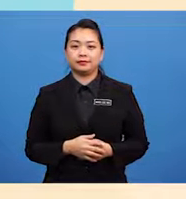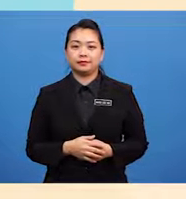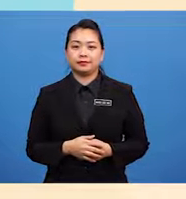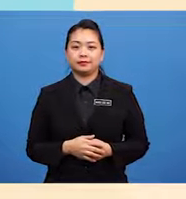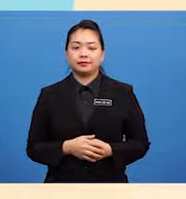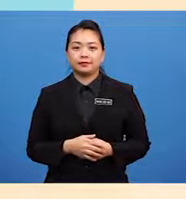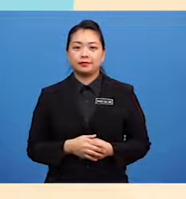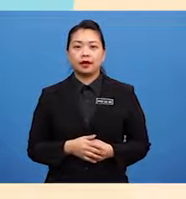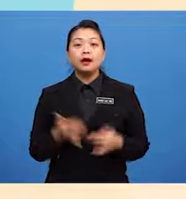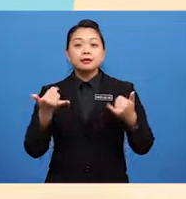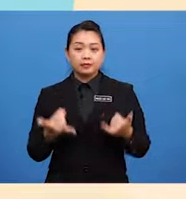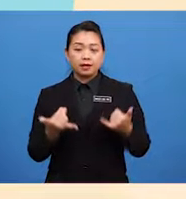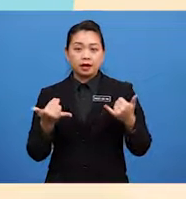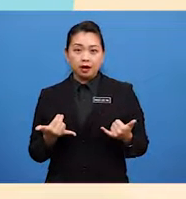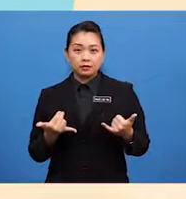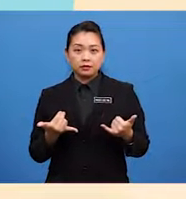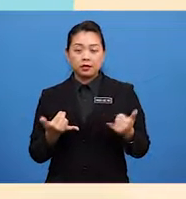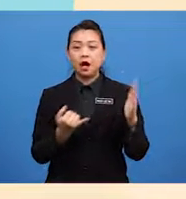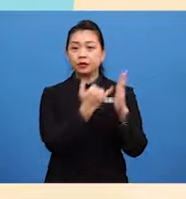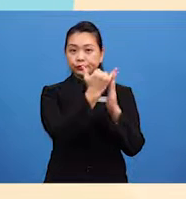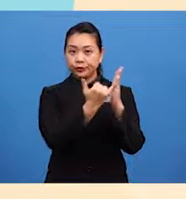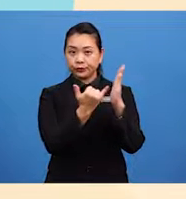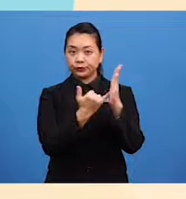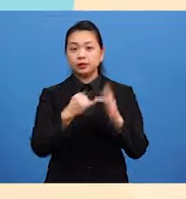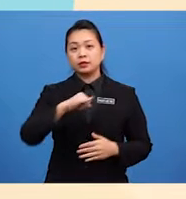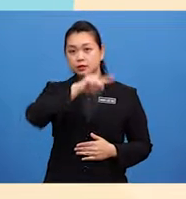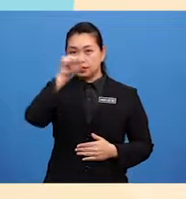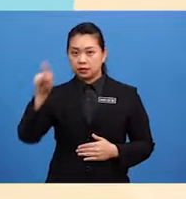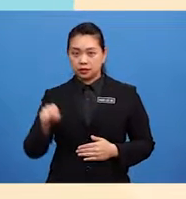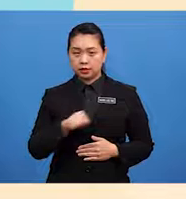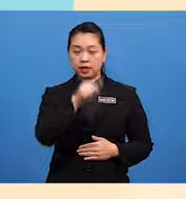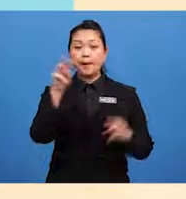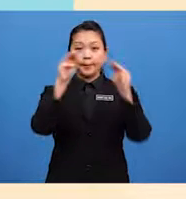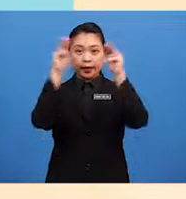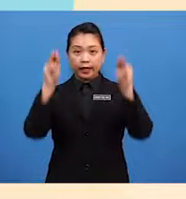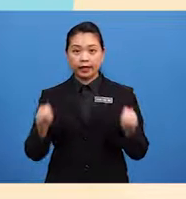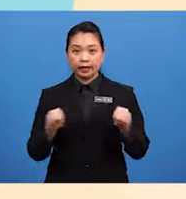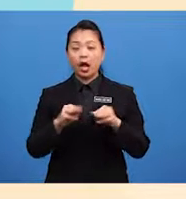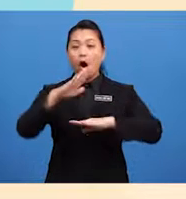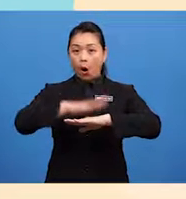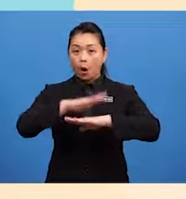Now, draw a circle map on your paper